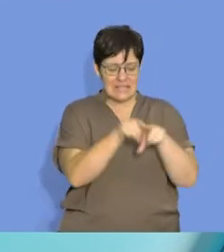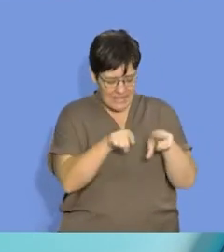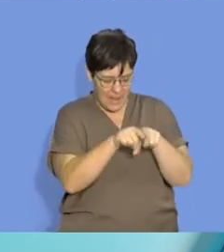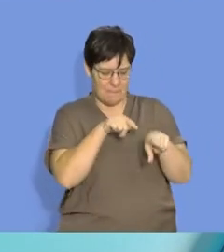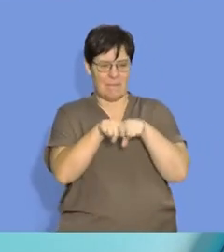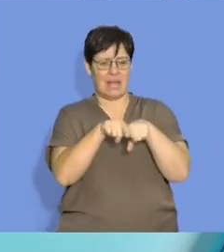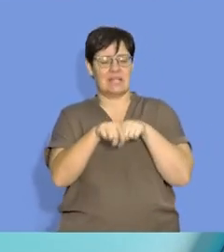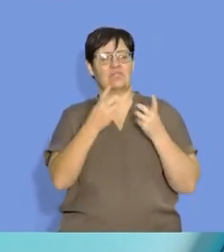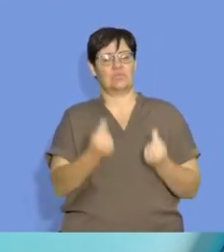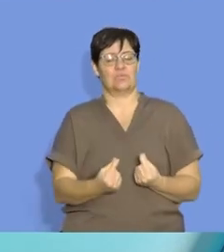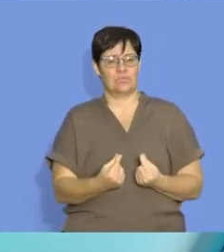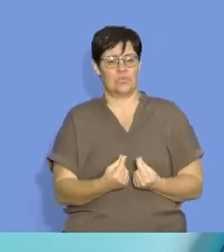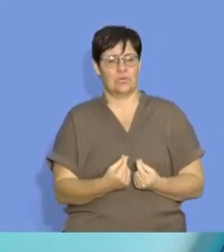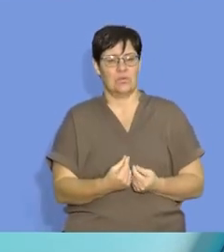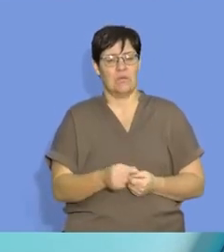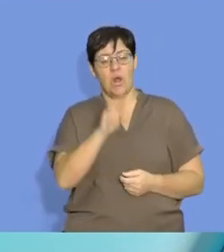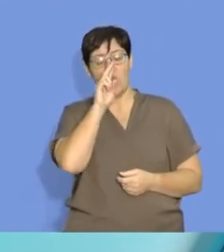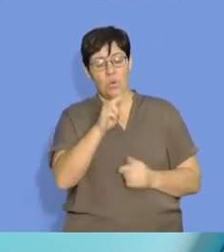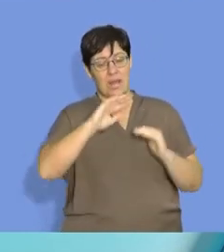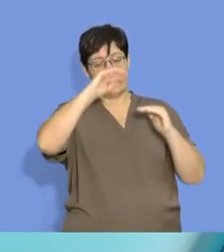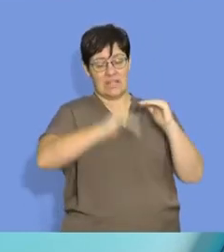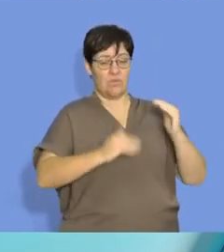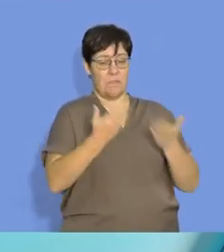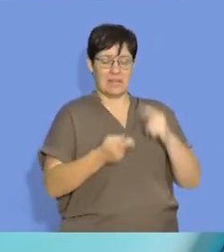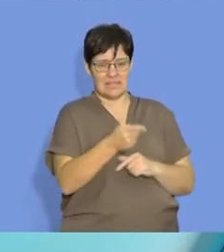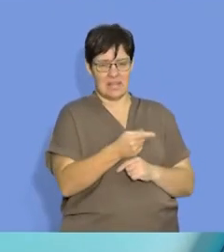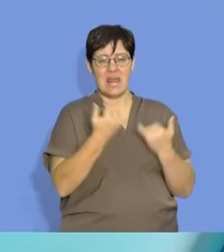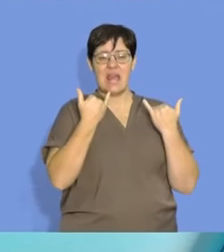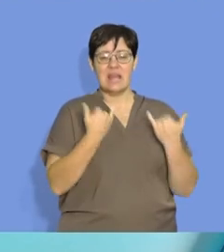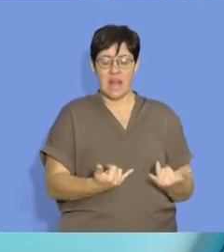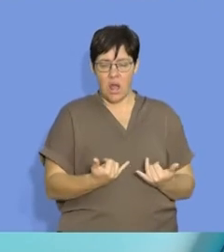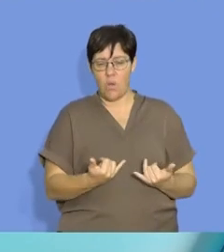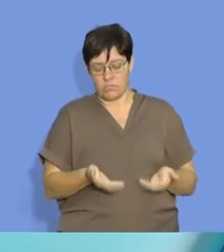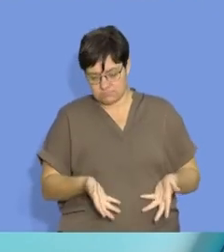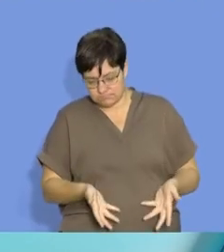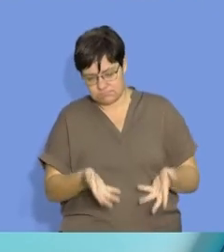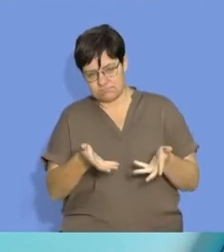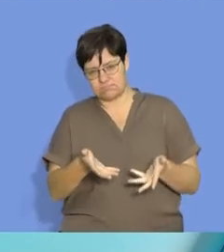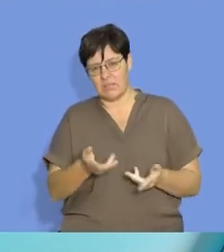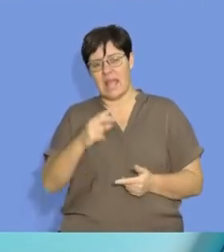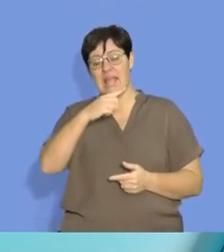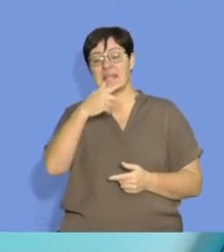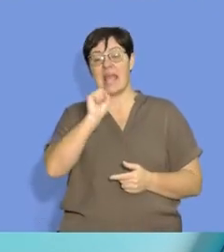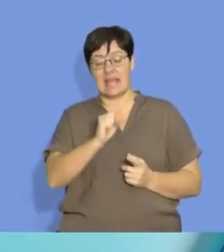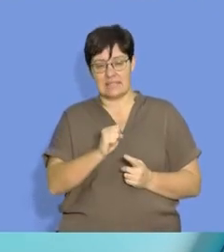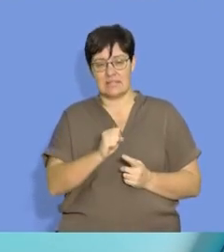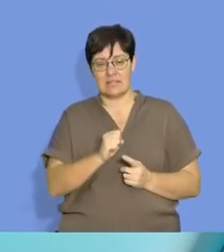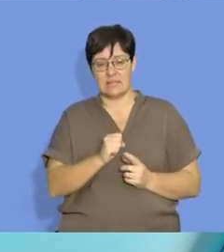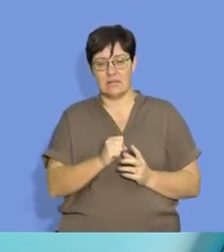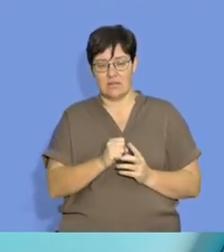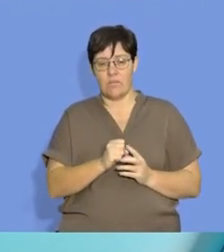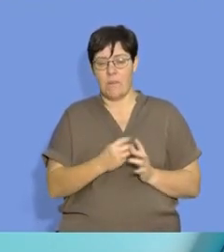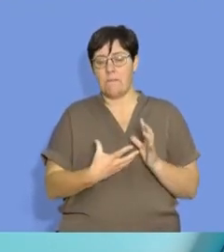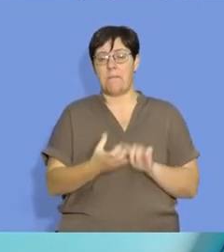but this time we don't look at the decrease. We, this time, allow the gas to be caught up somewhere.